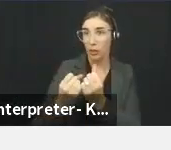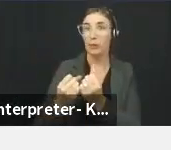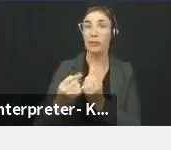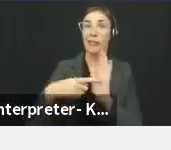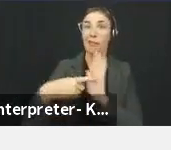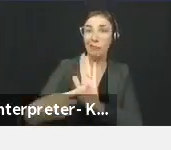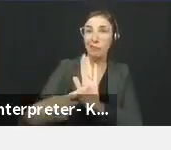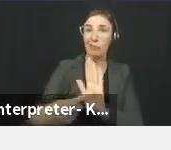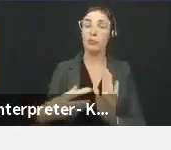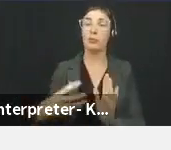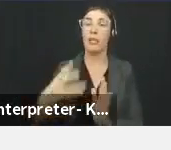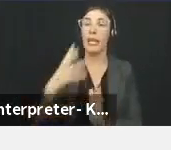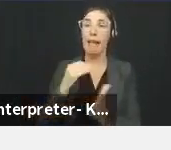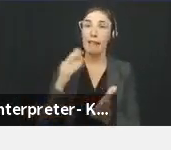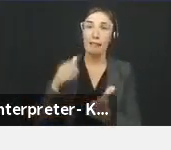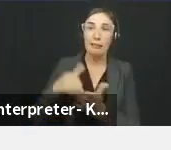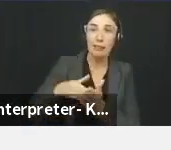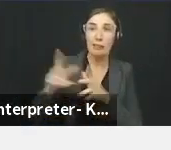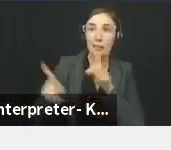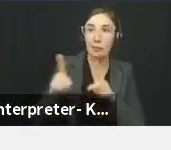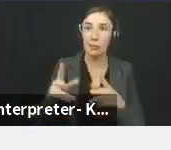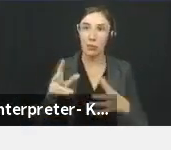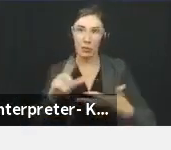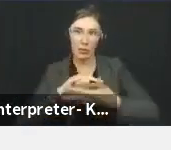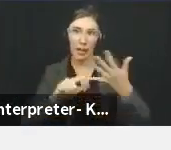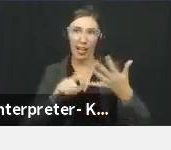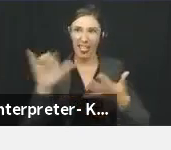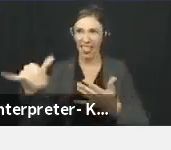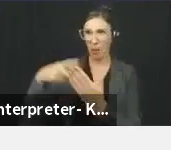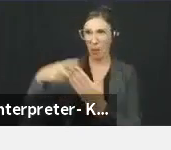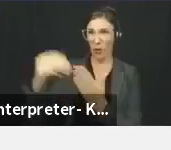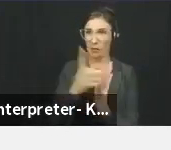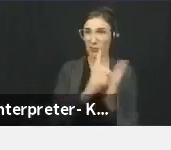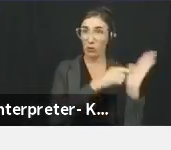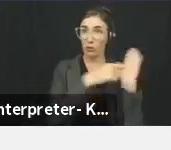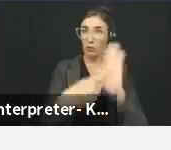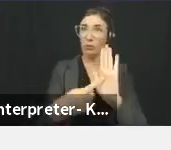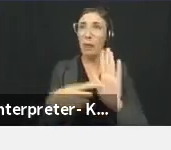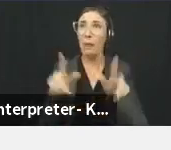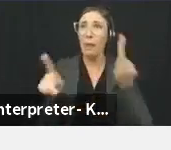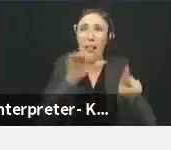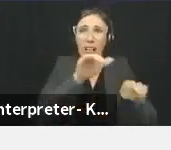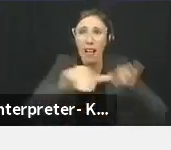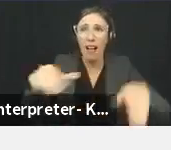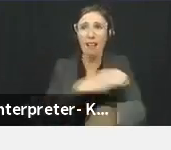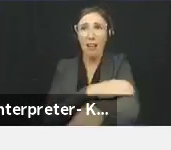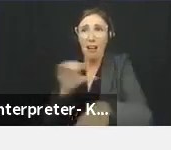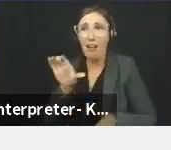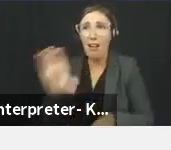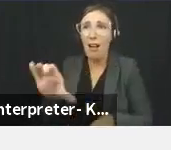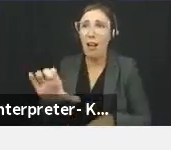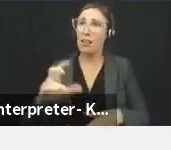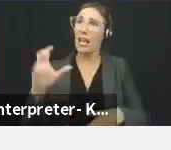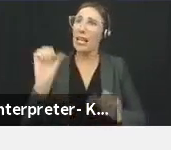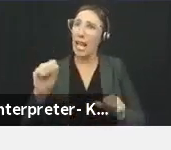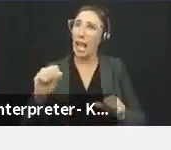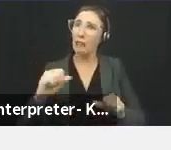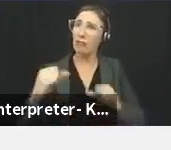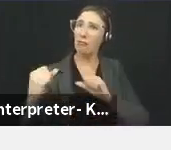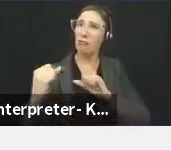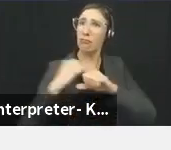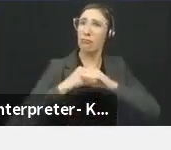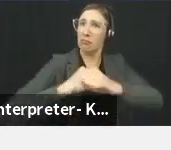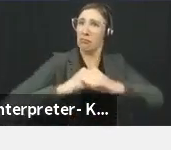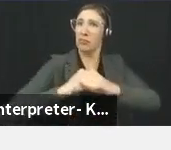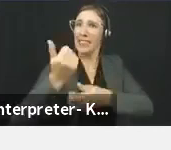anti-Semitism. The programs are designed to empower participants to stand up for each other against hate and to make our community more